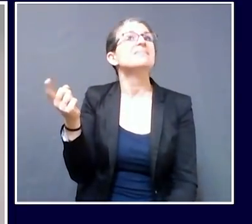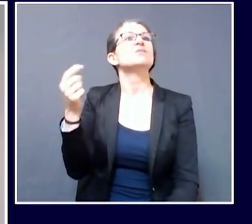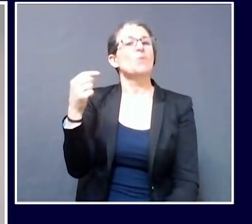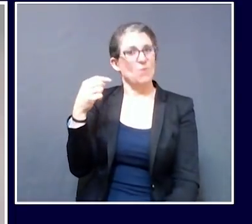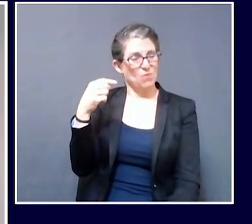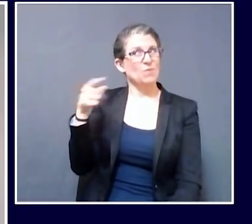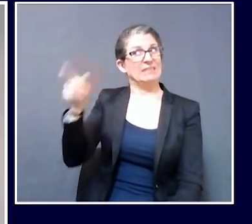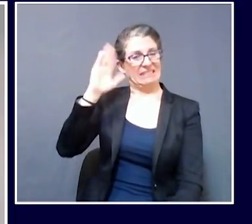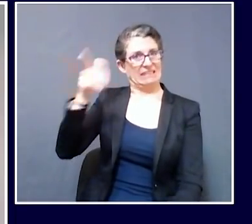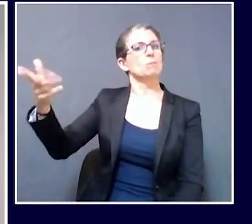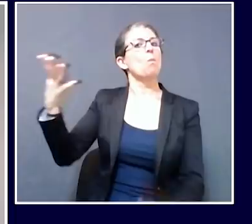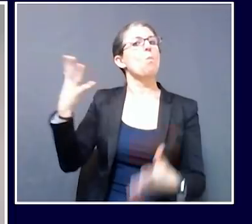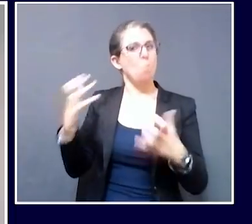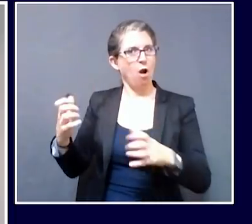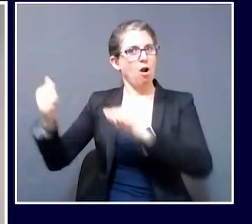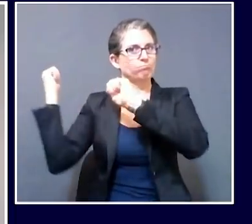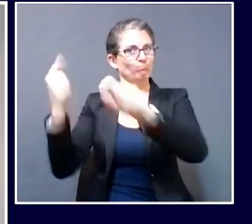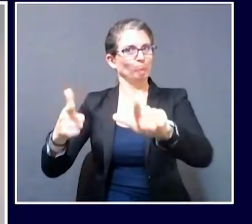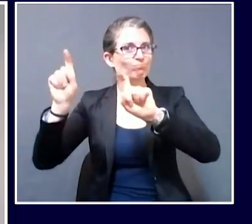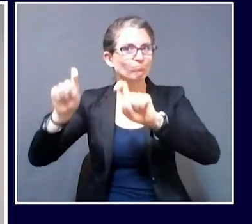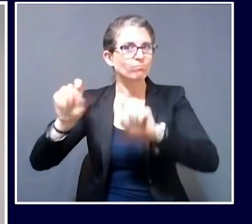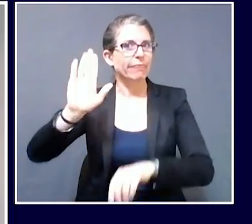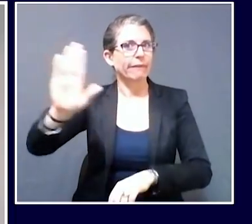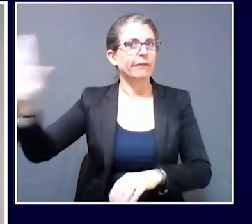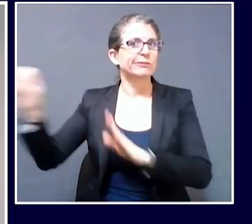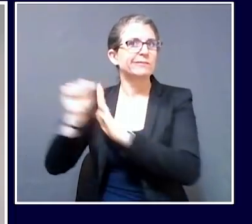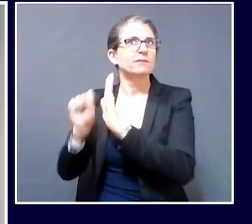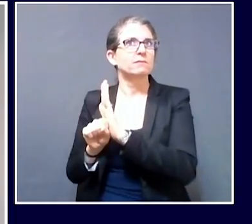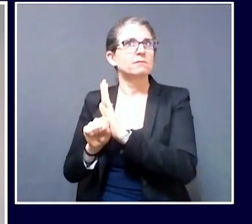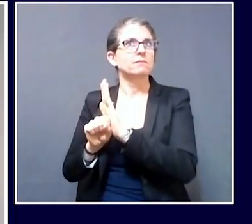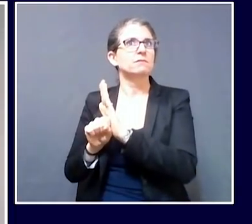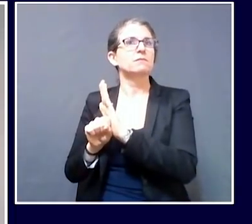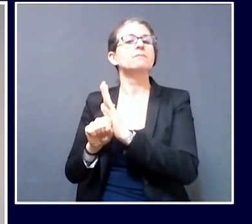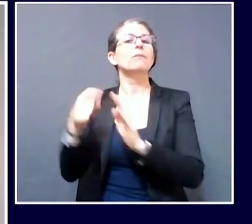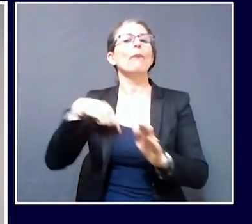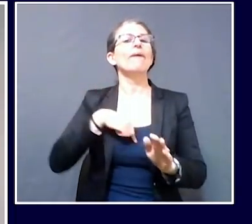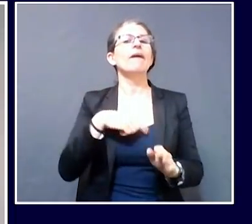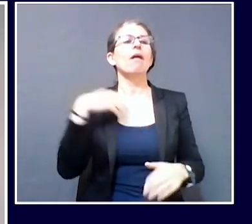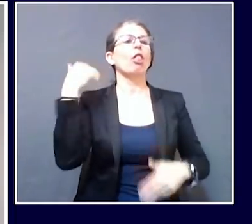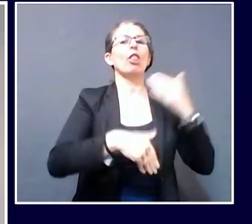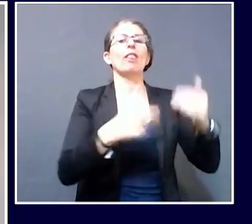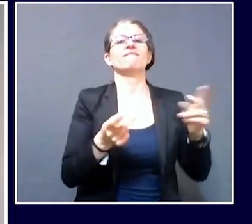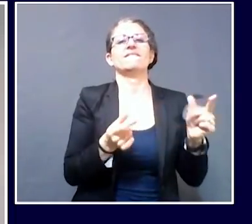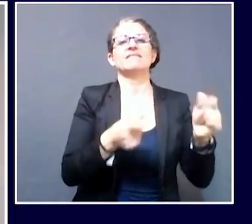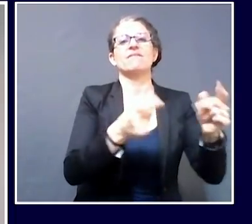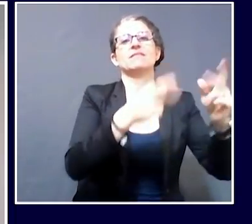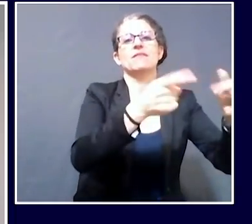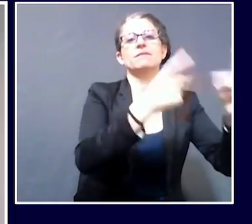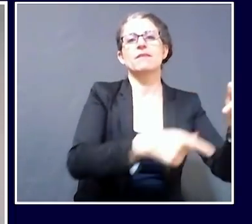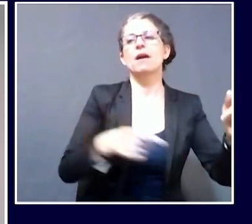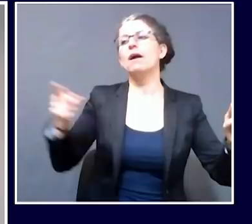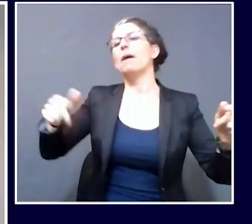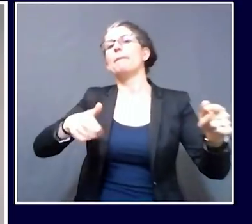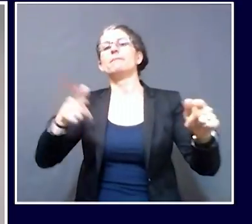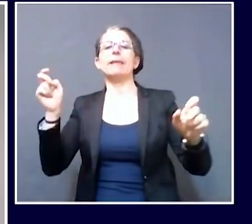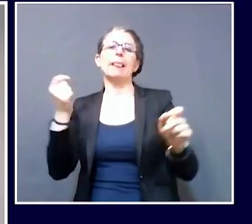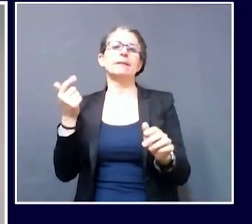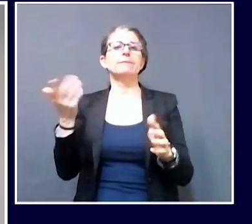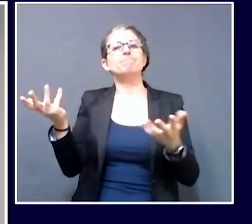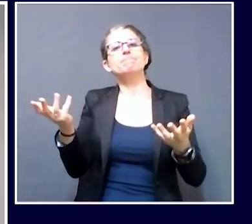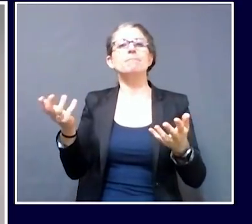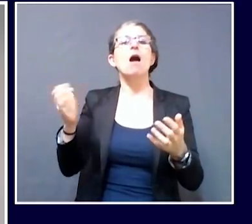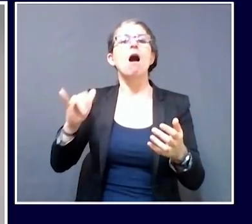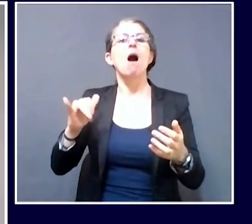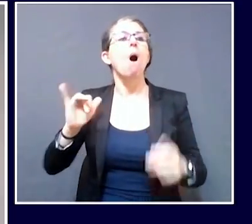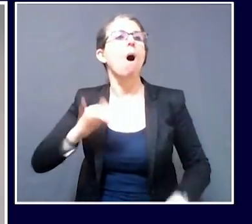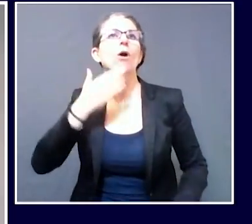we again, were ahead of the curve on doing those things. But I understand from talking to my colleagues that other states are looking at